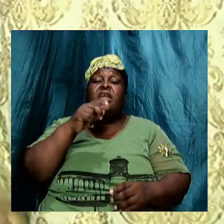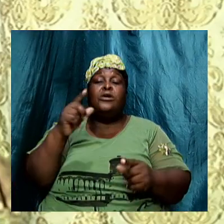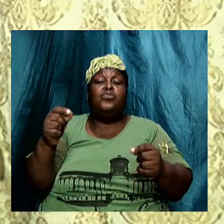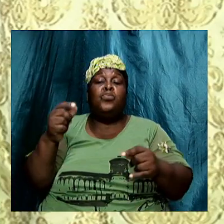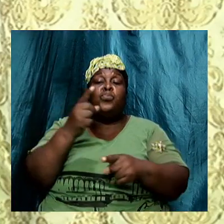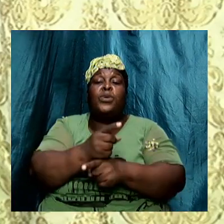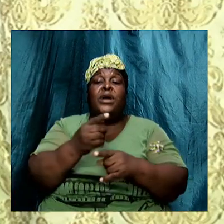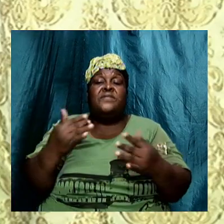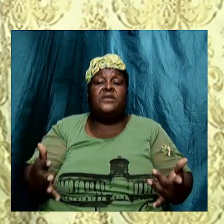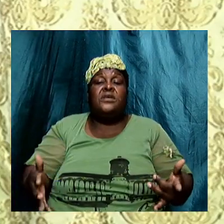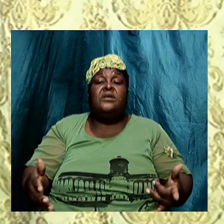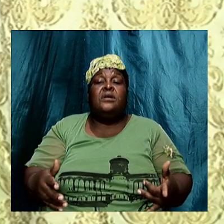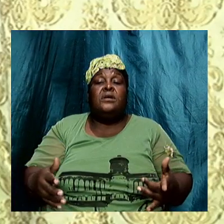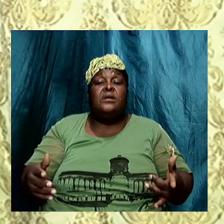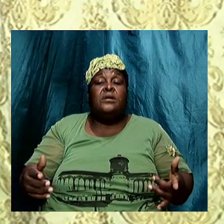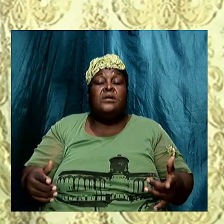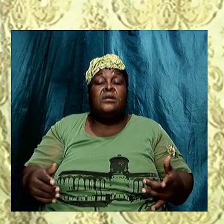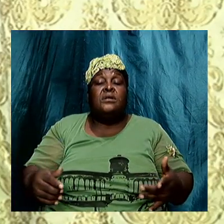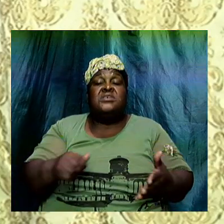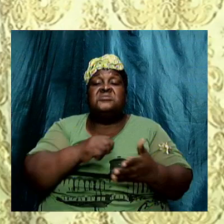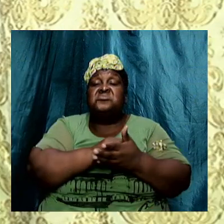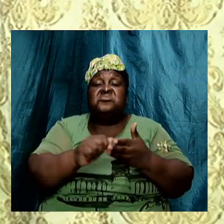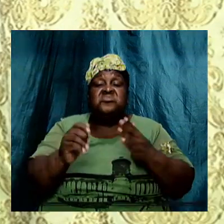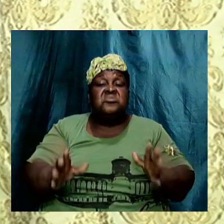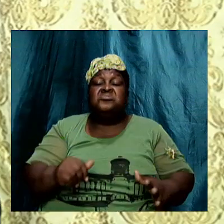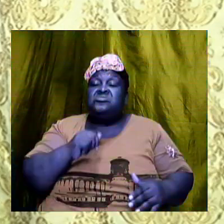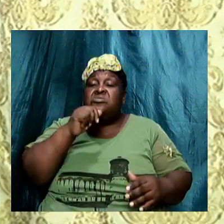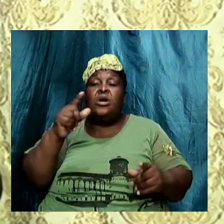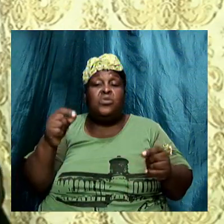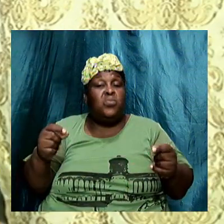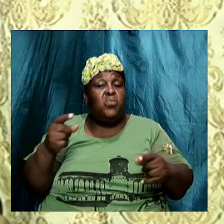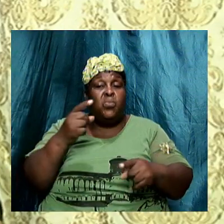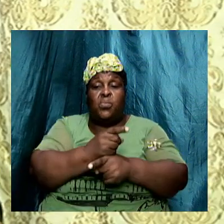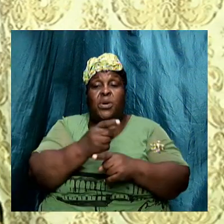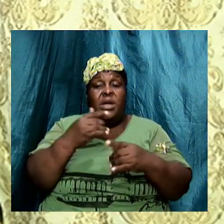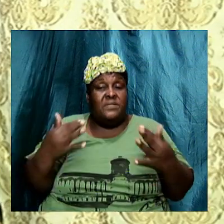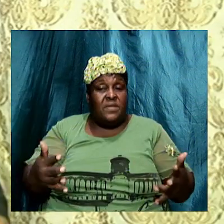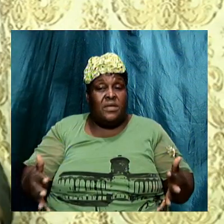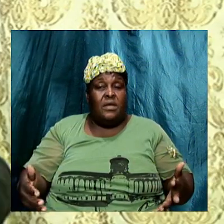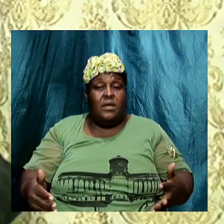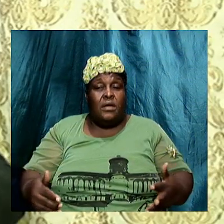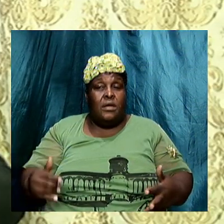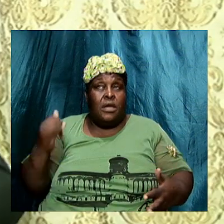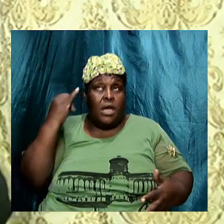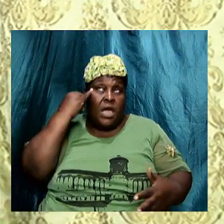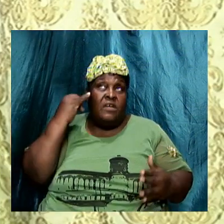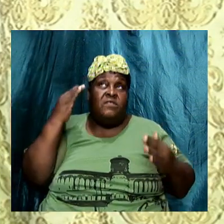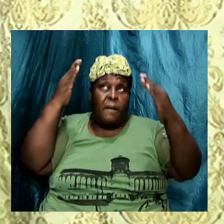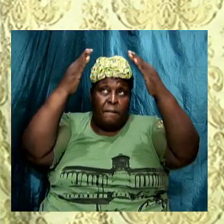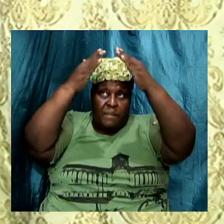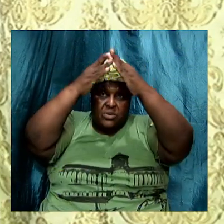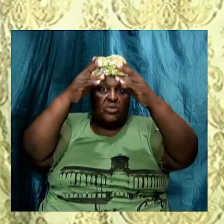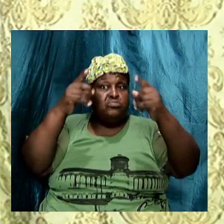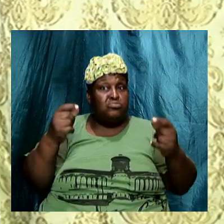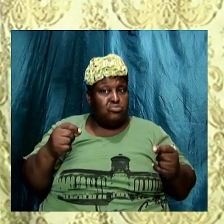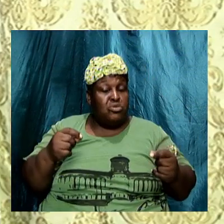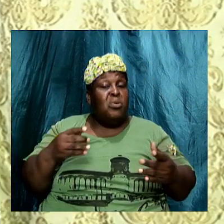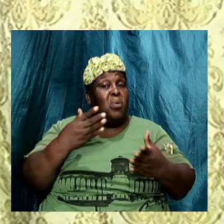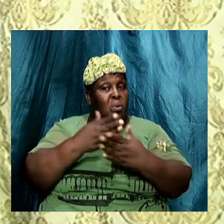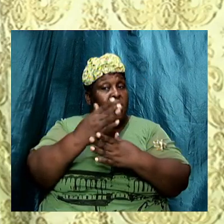thing Then the congregation Will end up not doing the right thing Because if the bishop Will do it Then it is all right For me to it